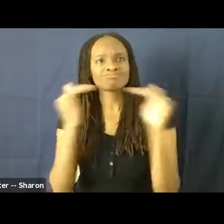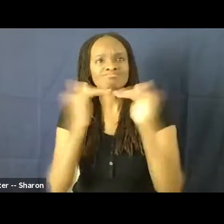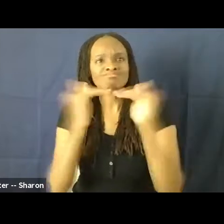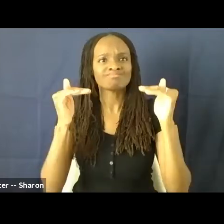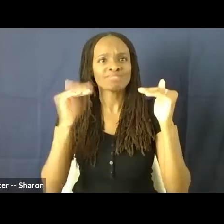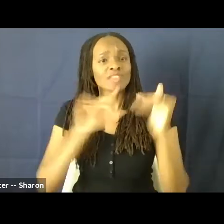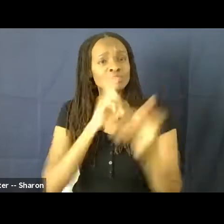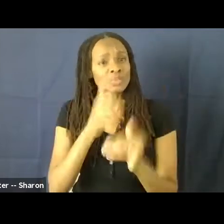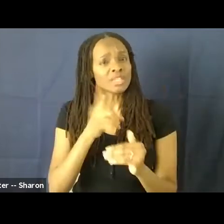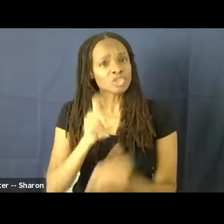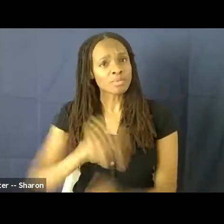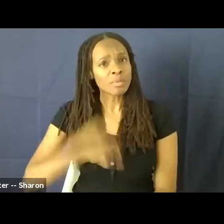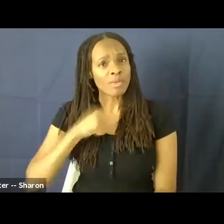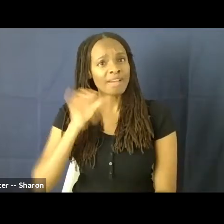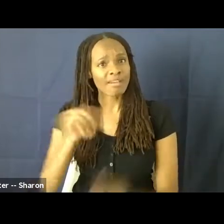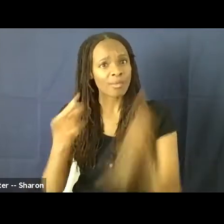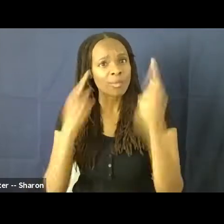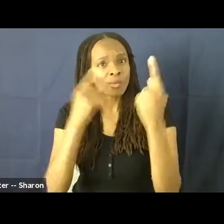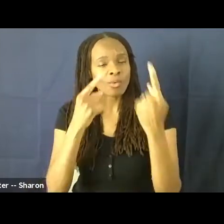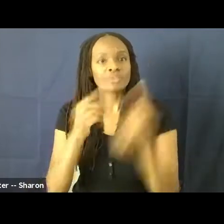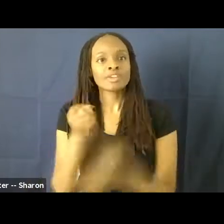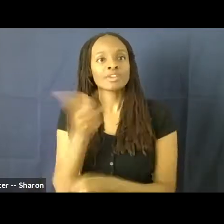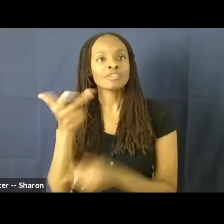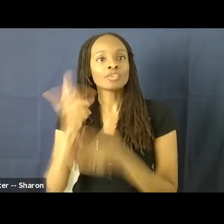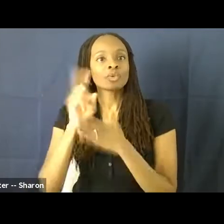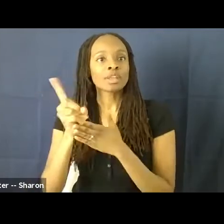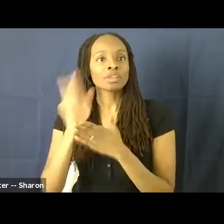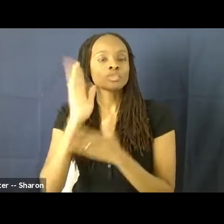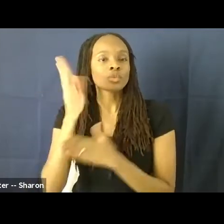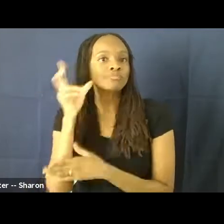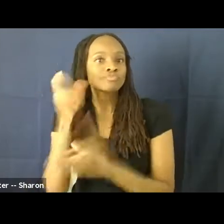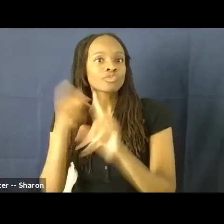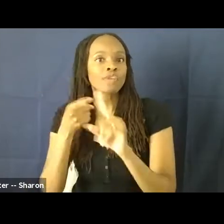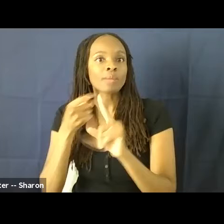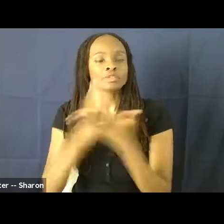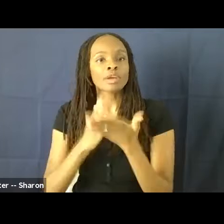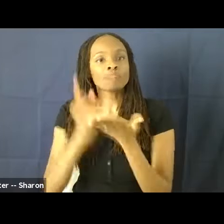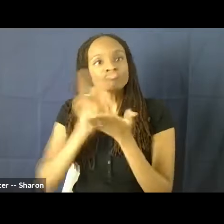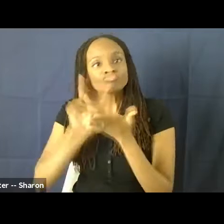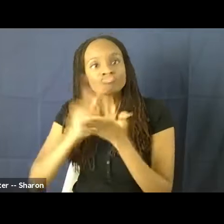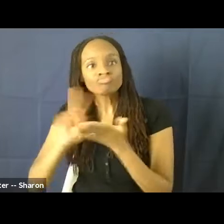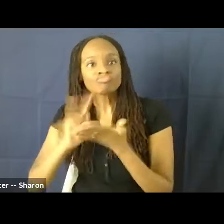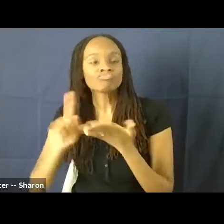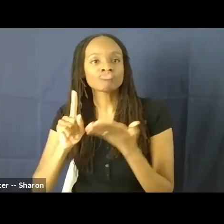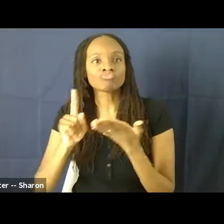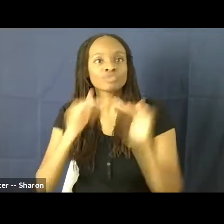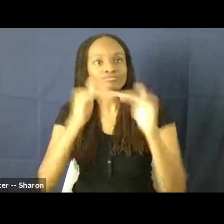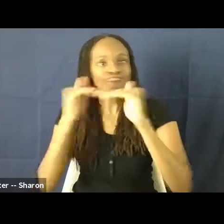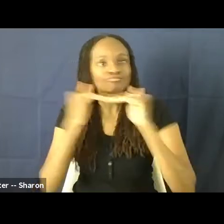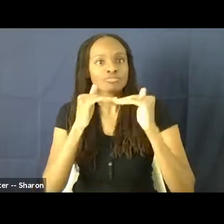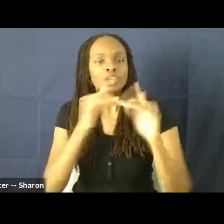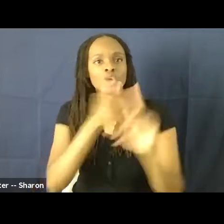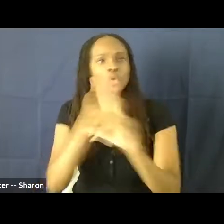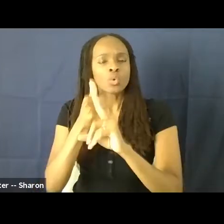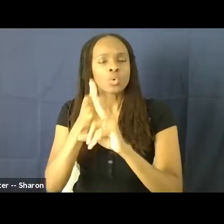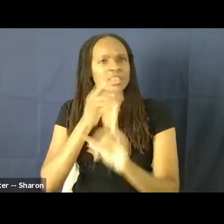very proud of. In a few minutes, you're going to hear from several of our researchers and colleagues who have dedicated their lives and careers to